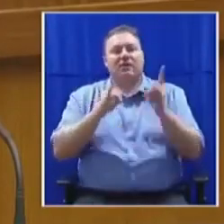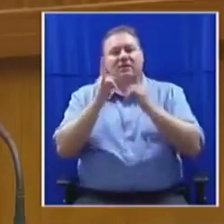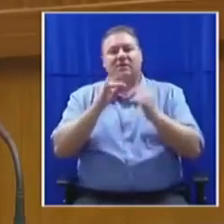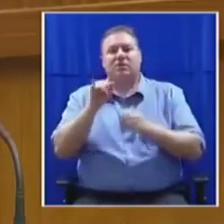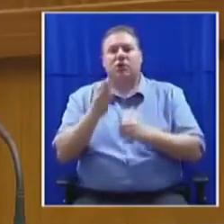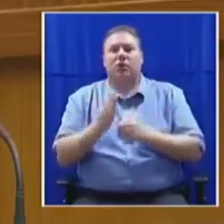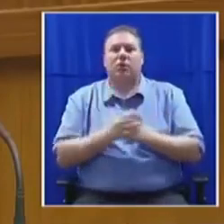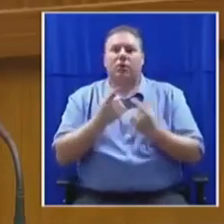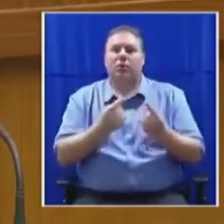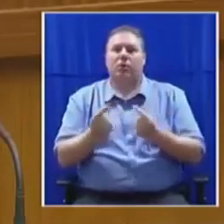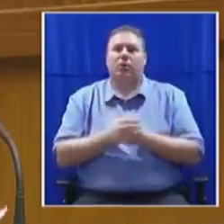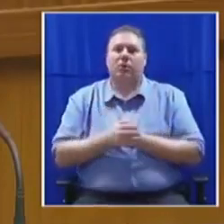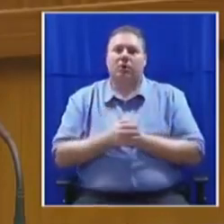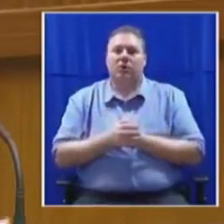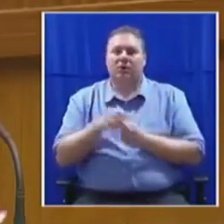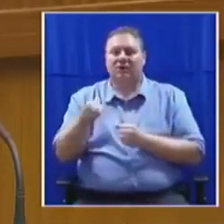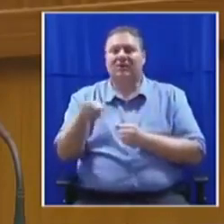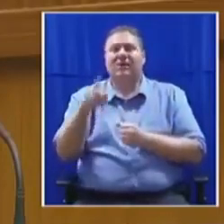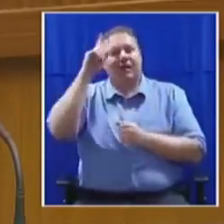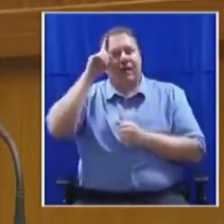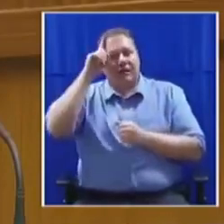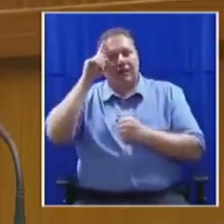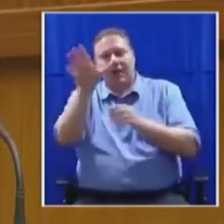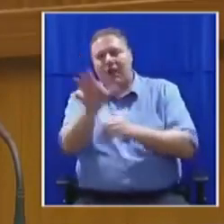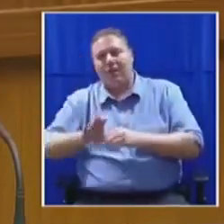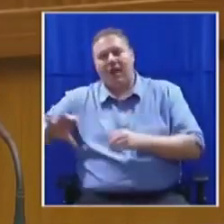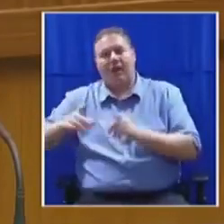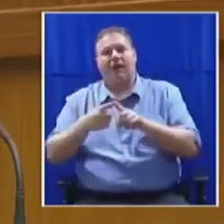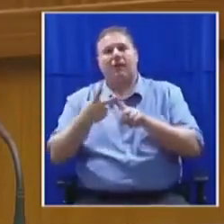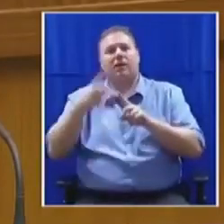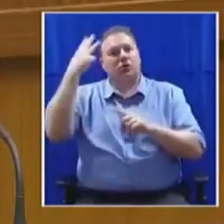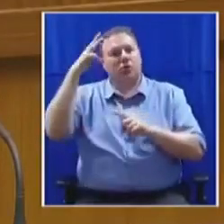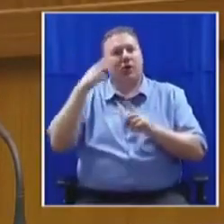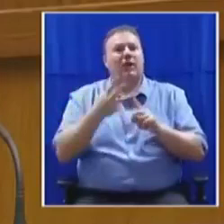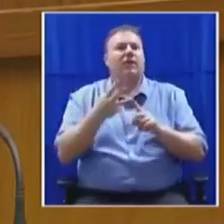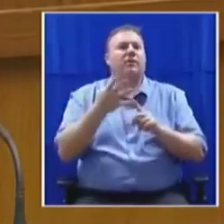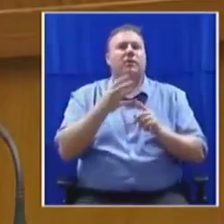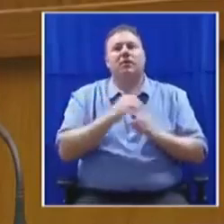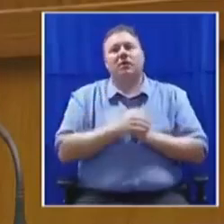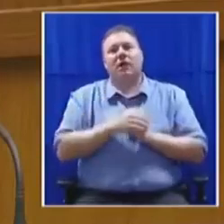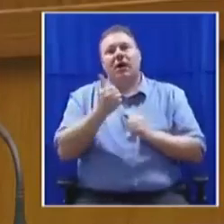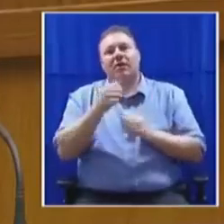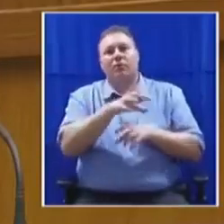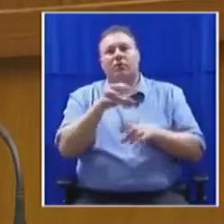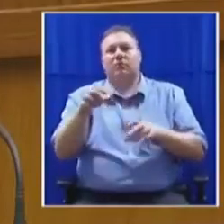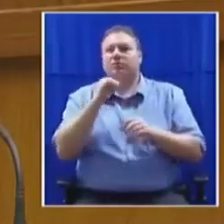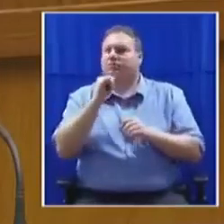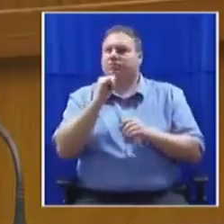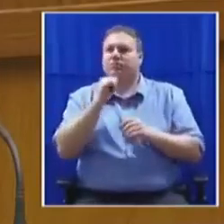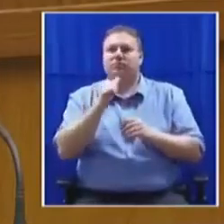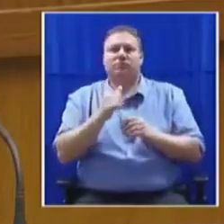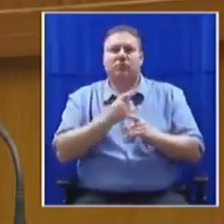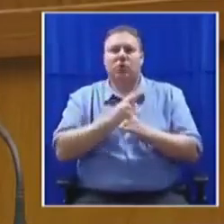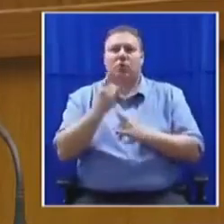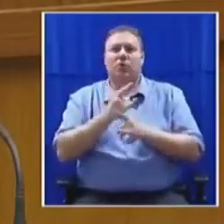EFF caucus in Nelson Mandela Bay, city of Joannisbeck, and all municipalities that did not have outright winners in 2016